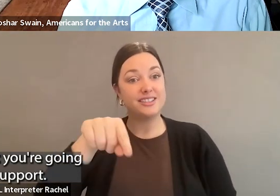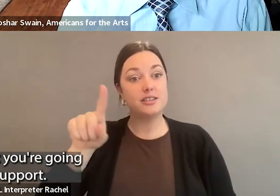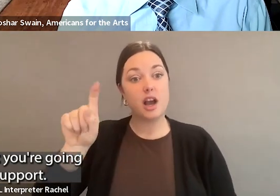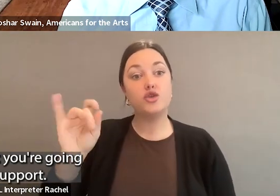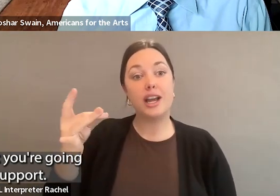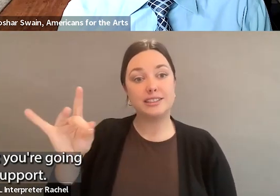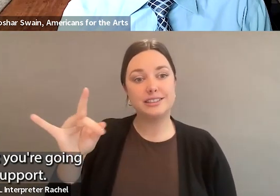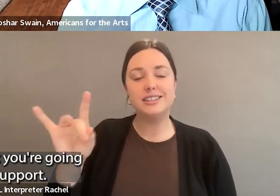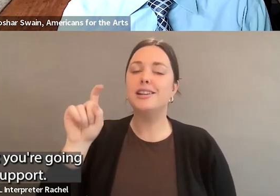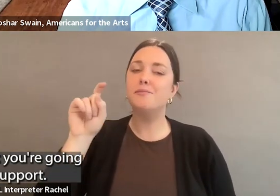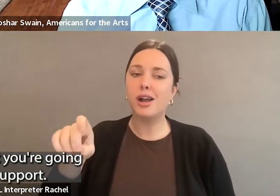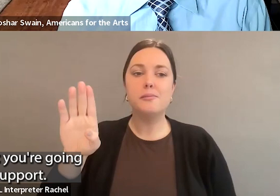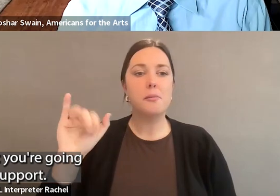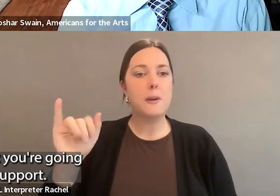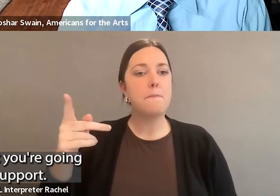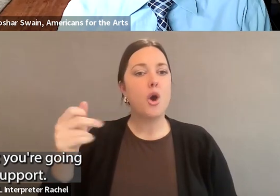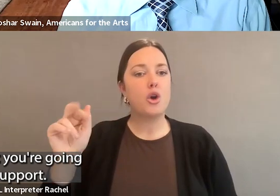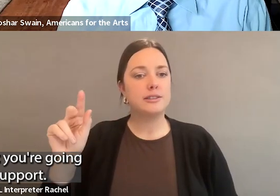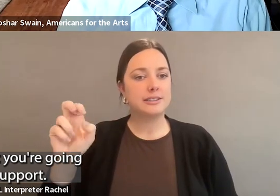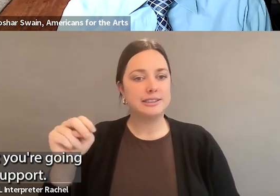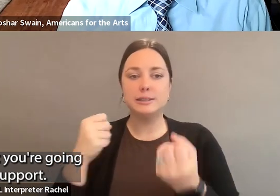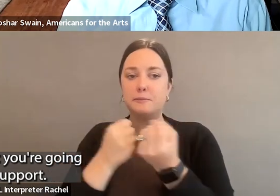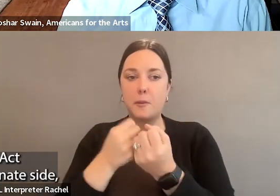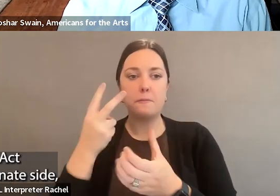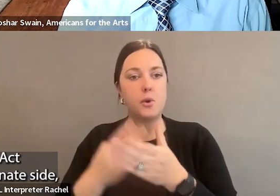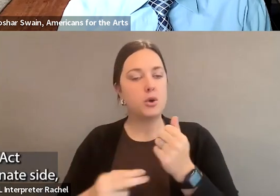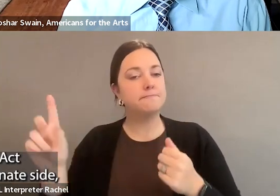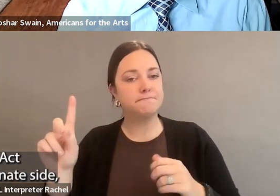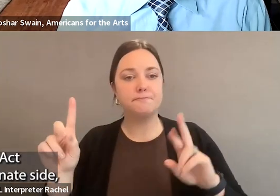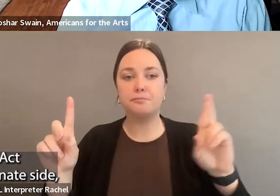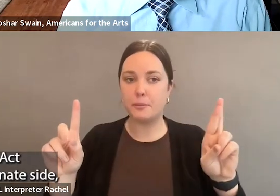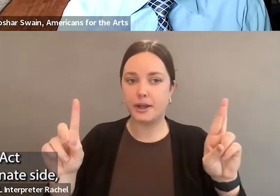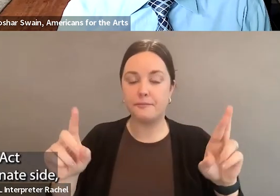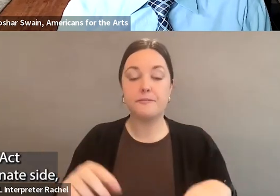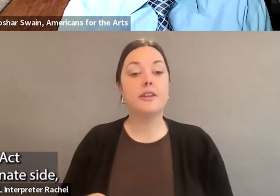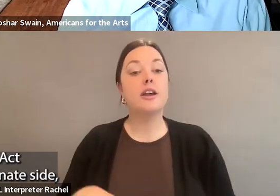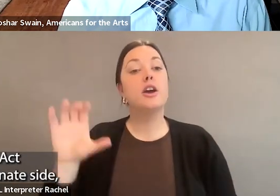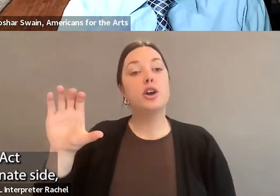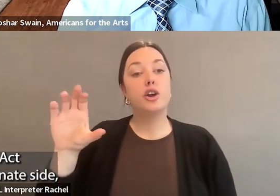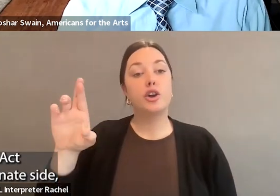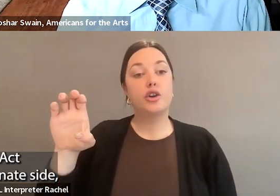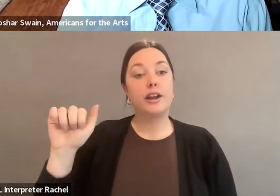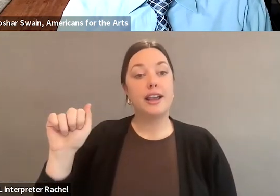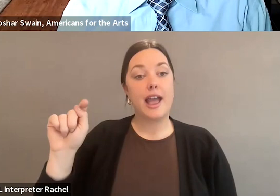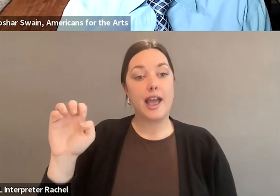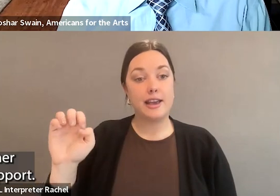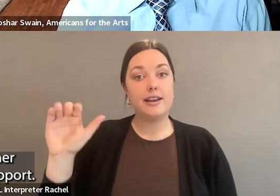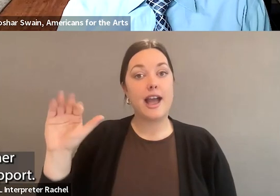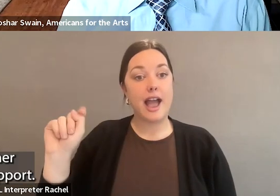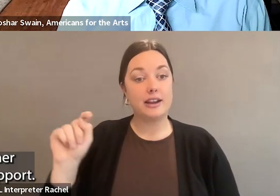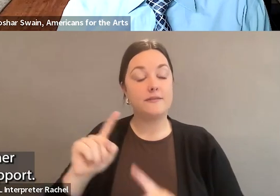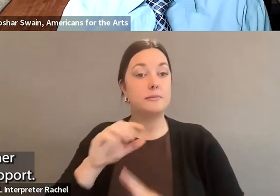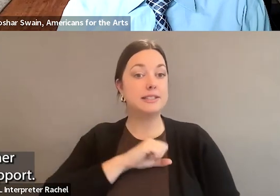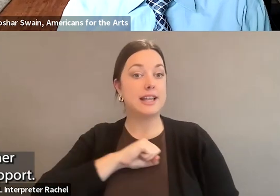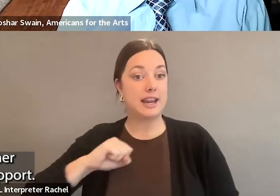to need bipartisan support. And the CREATE Act actually did on the Senate side, it